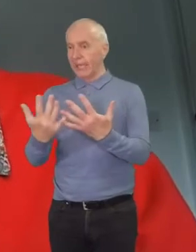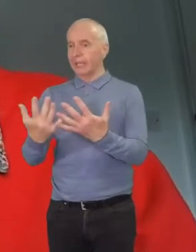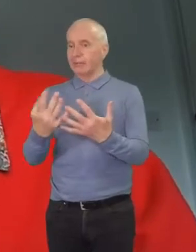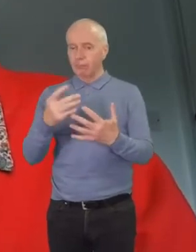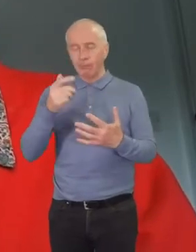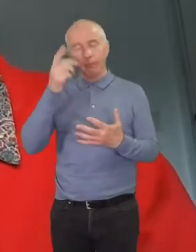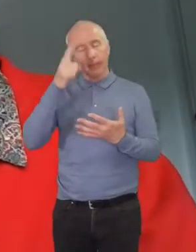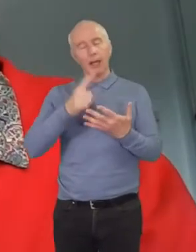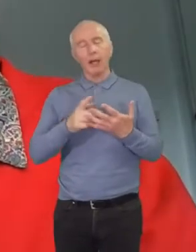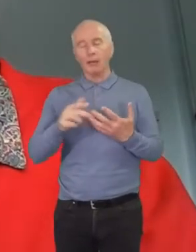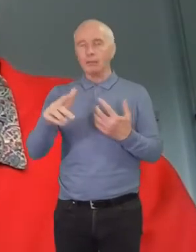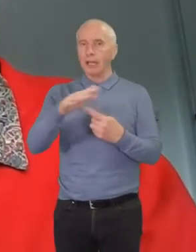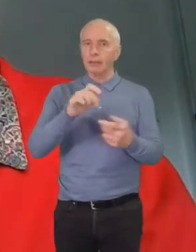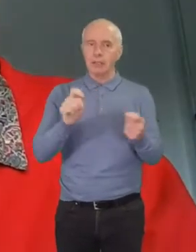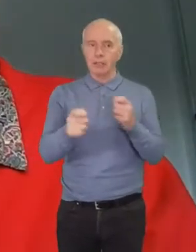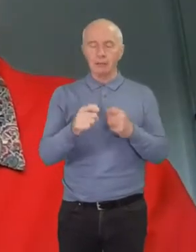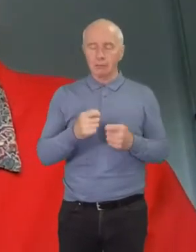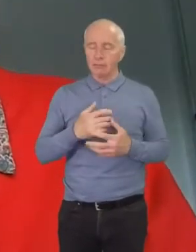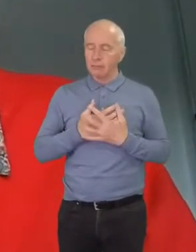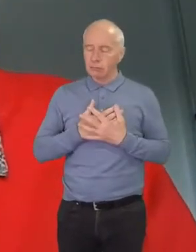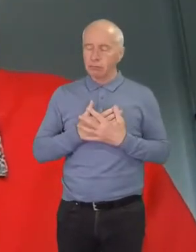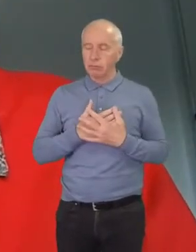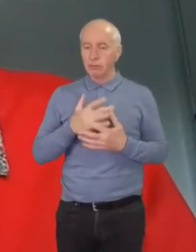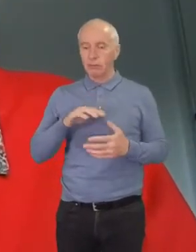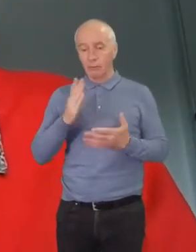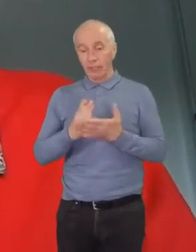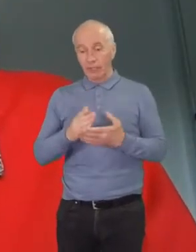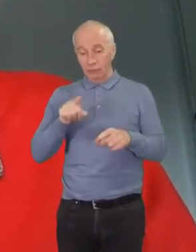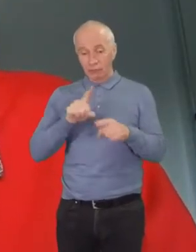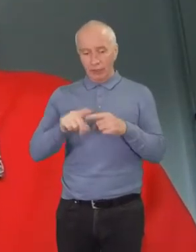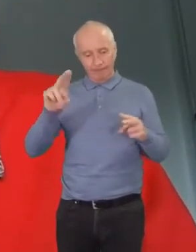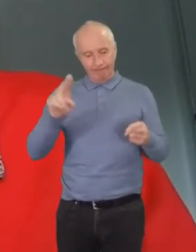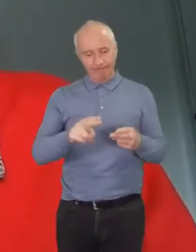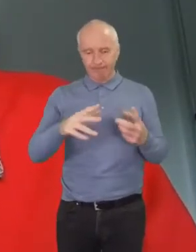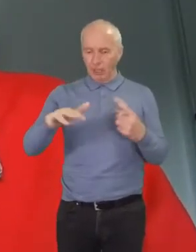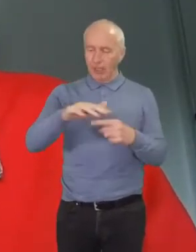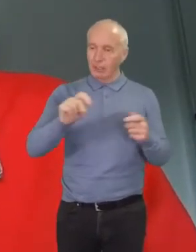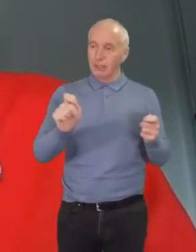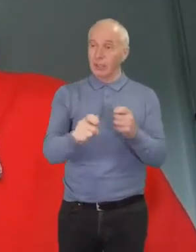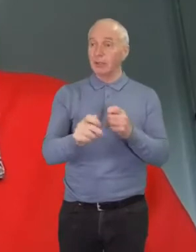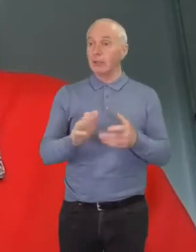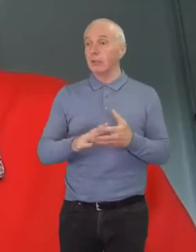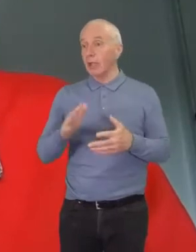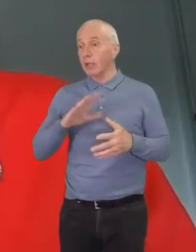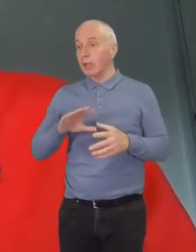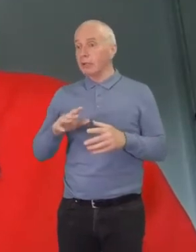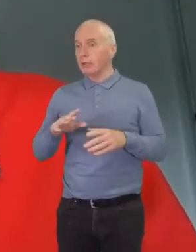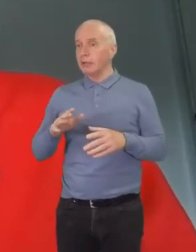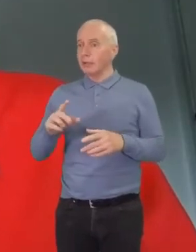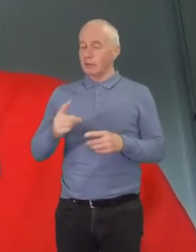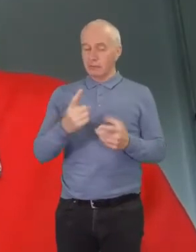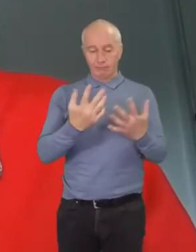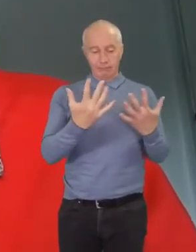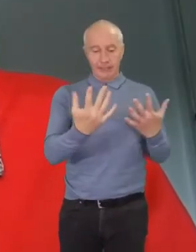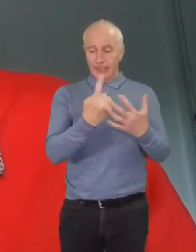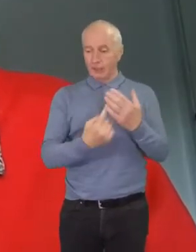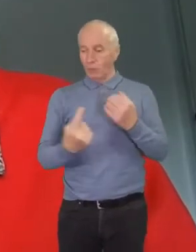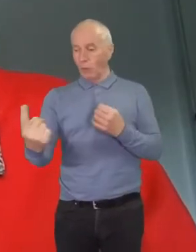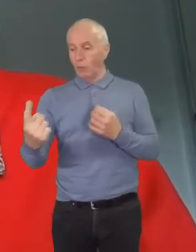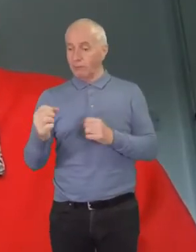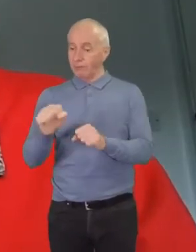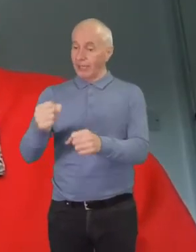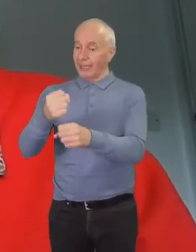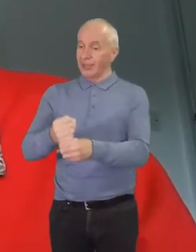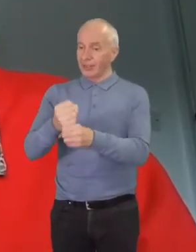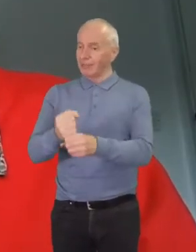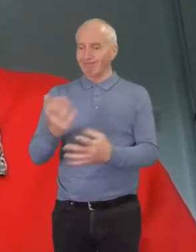Young people are scared and appalled by the climate crisis. That same survey shows that 1 in 10 young people think that their church does enough to